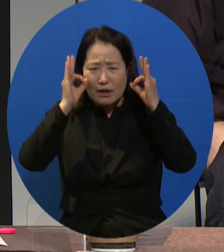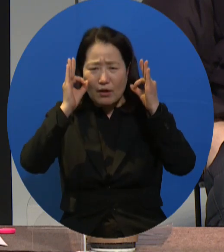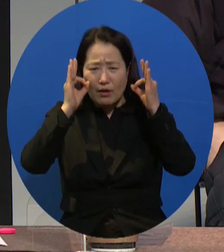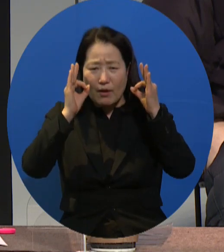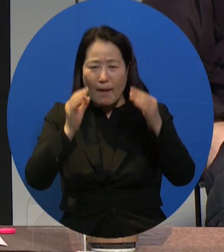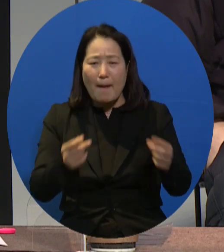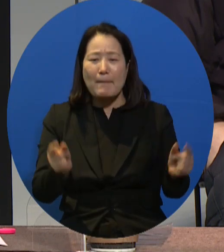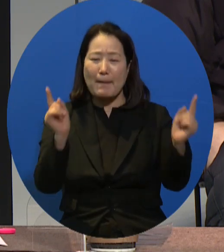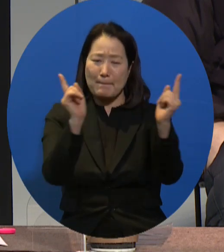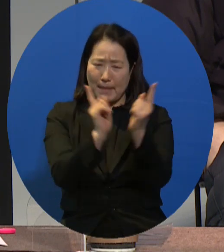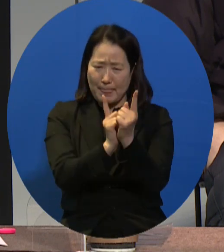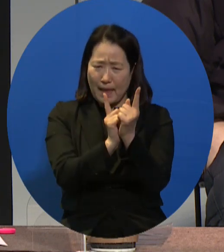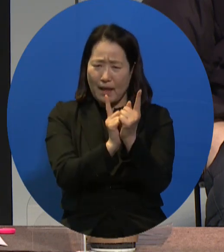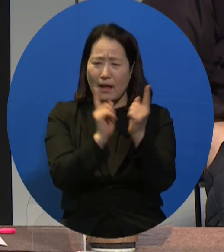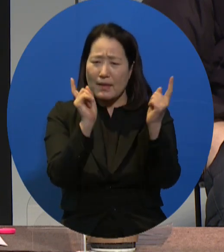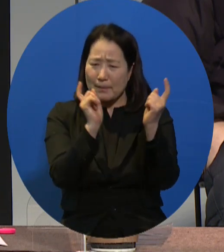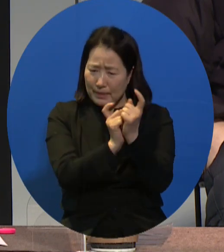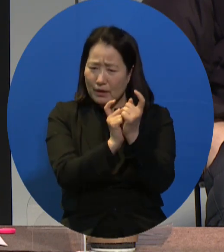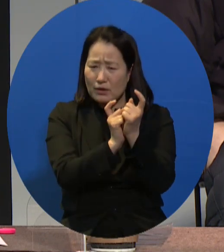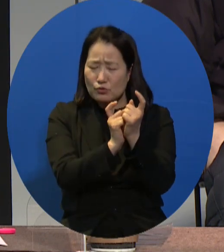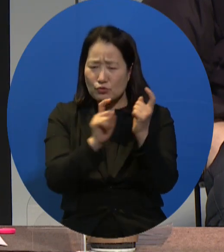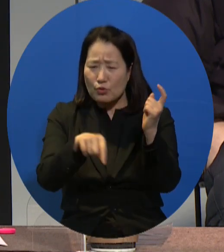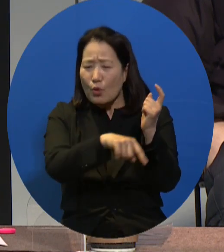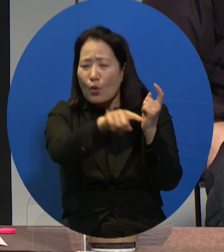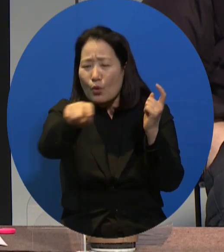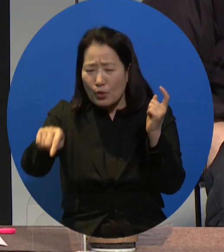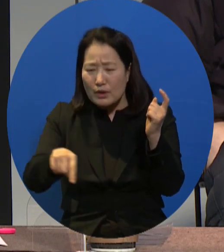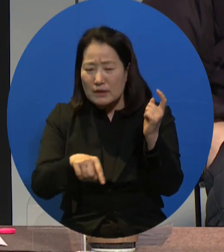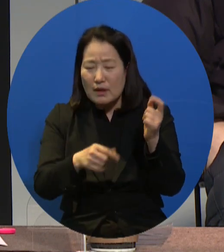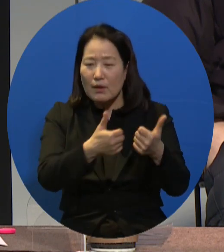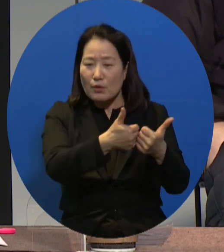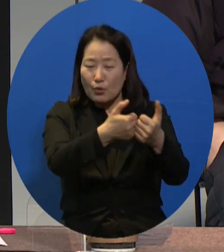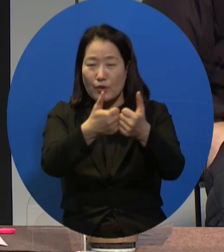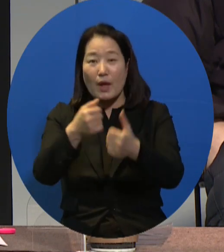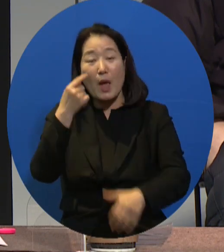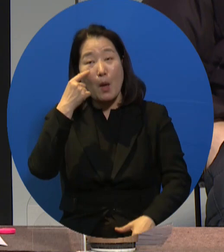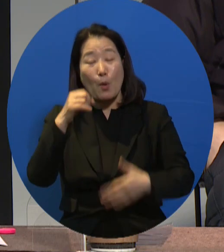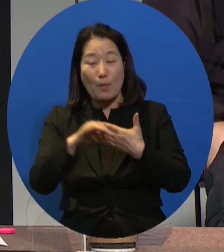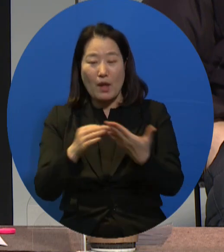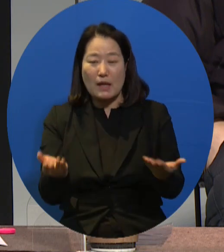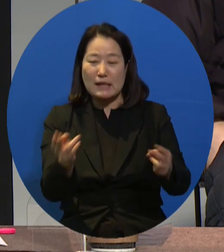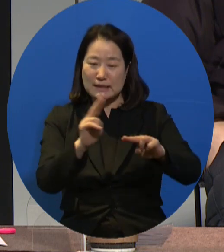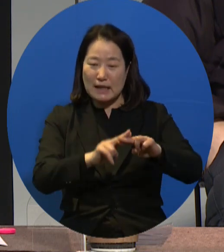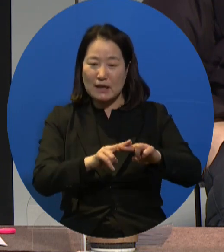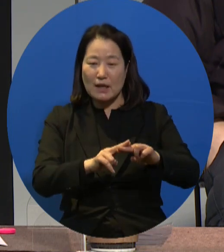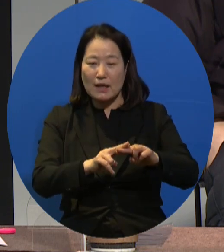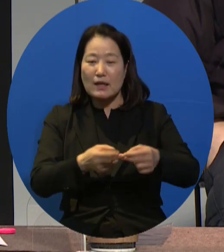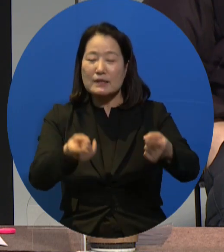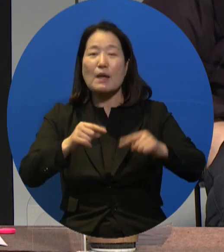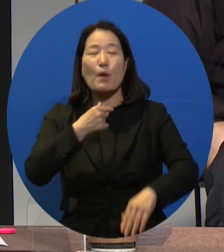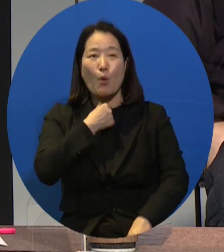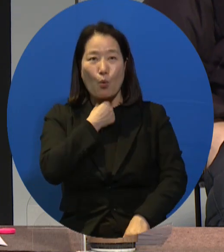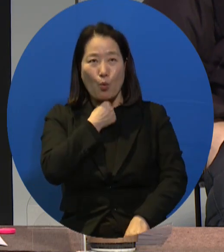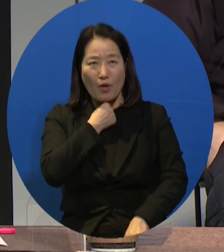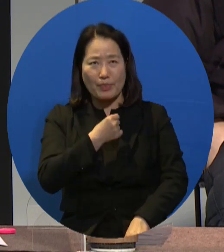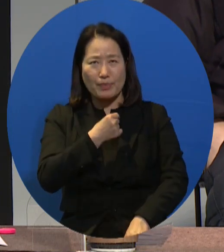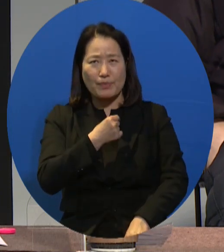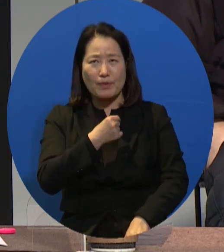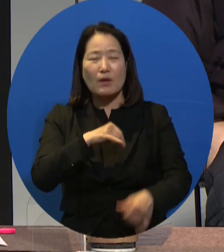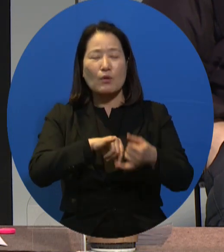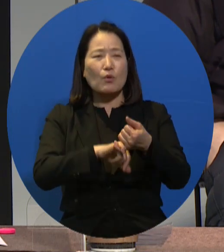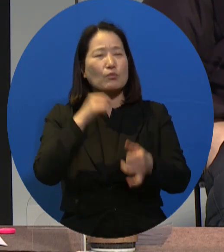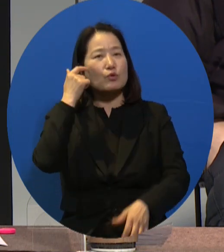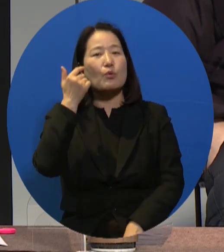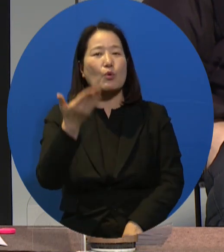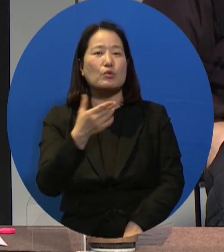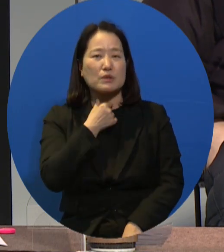the disabled persons themselves. And I want to or we want to explain to the persons concerned what